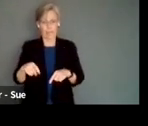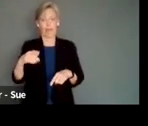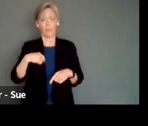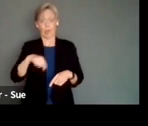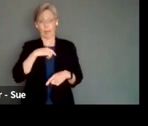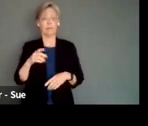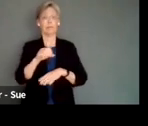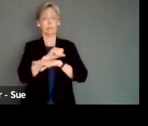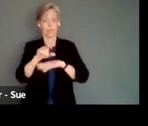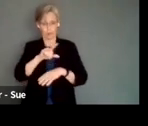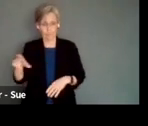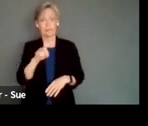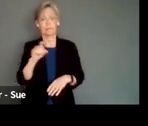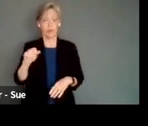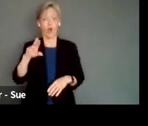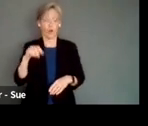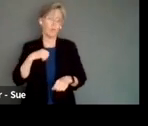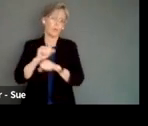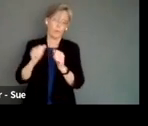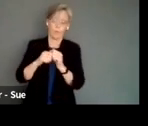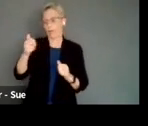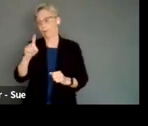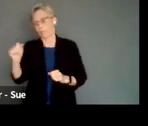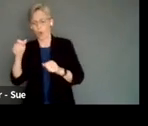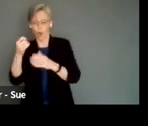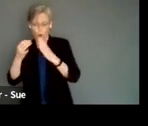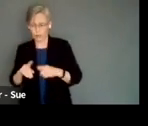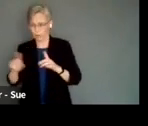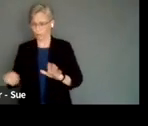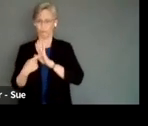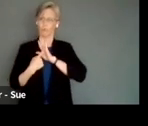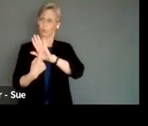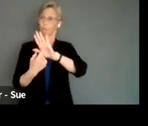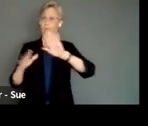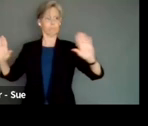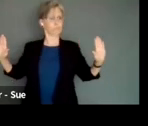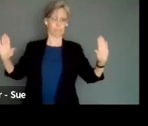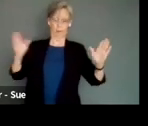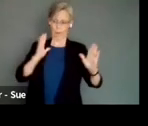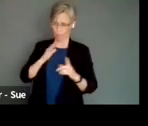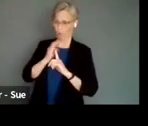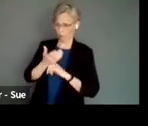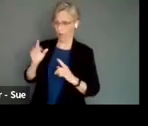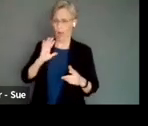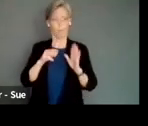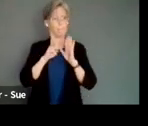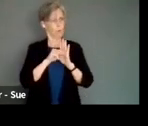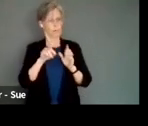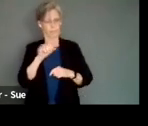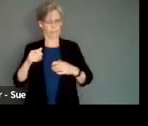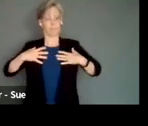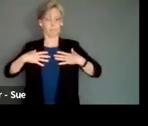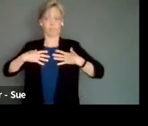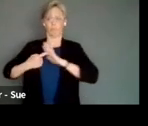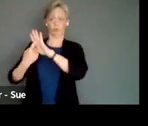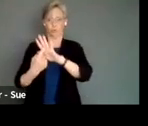disabled artists working with other disabled artists to represent our cultural world views, and our models of disability. And up here, the